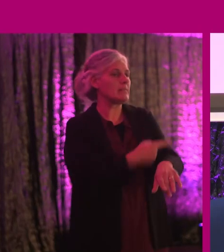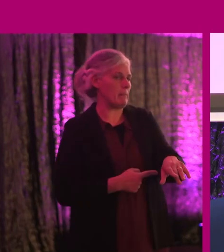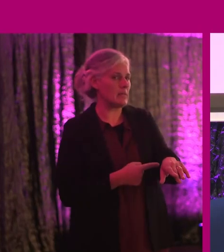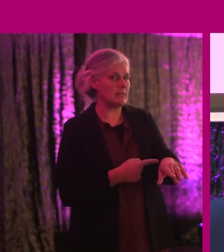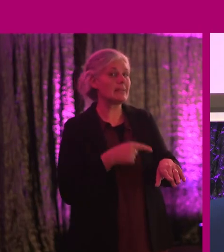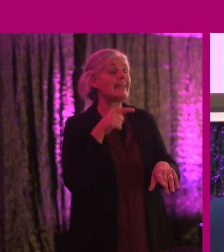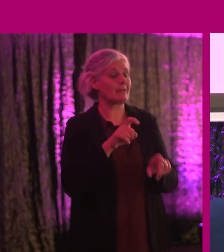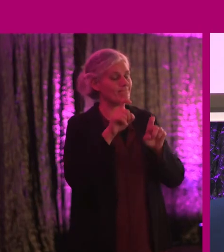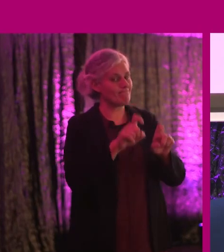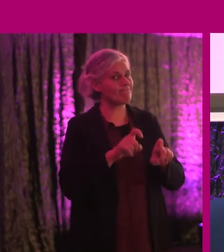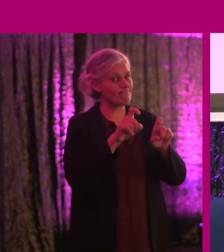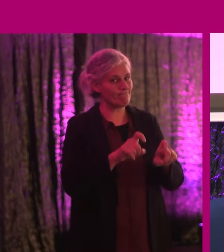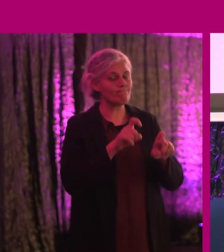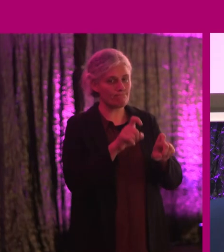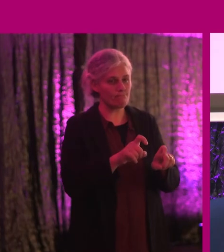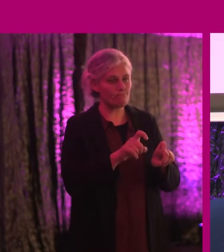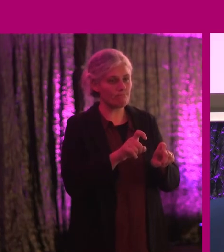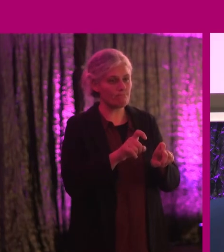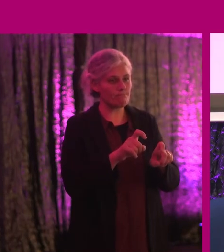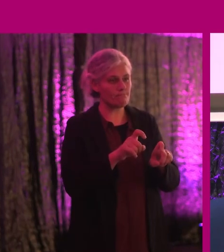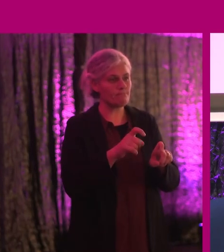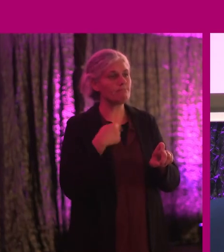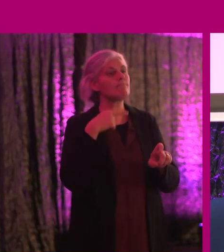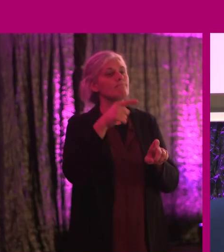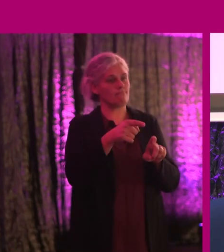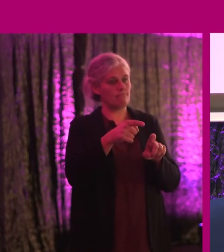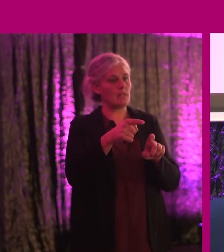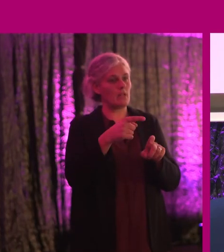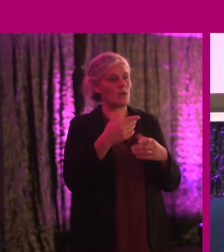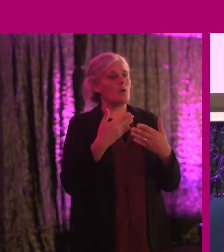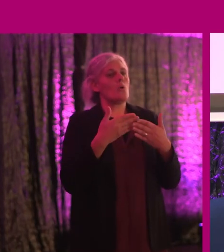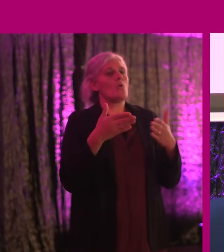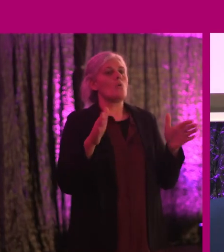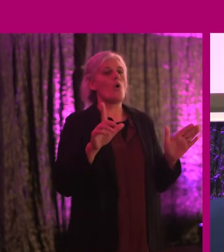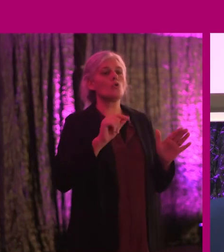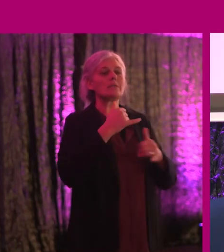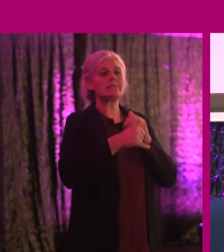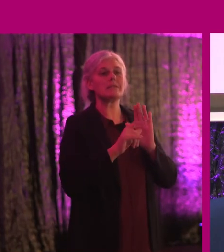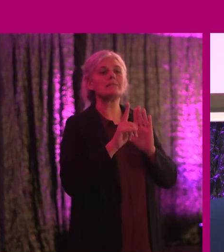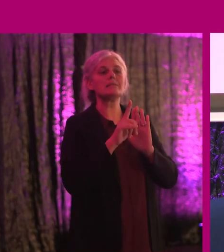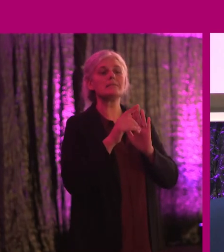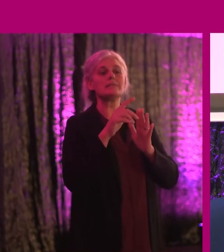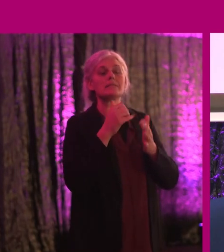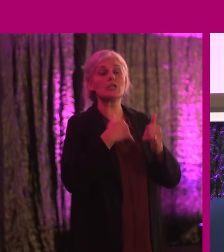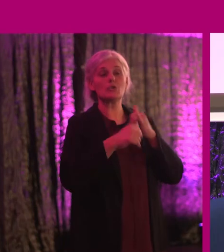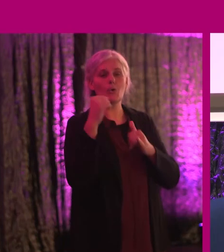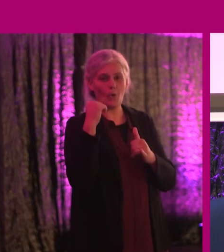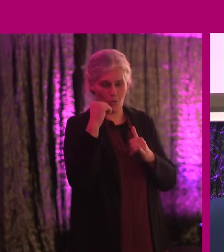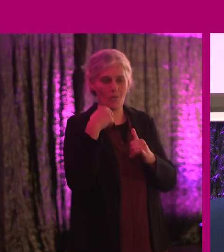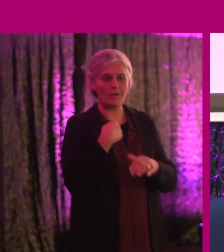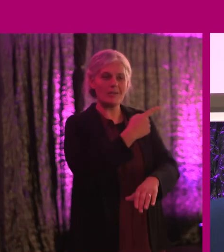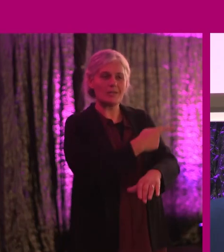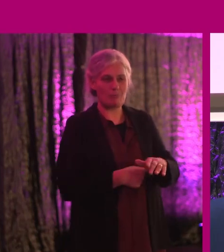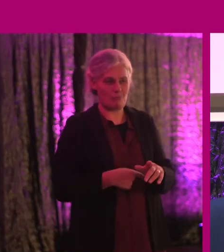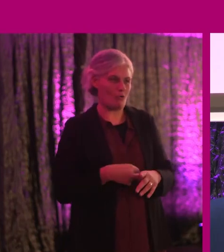that's where I stayed. And I came out of that closet 21 years ago, and I have been a disability